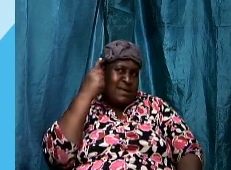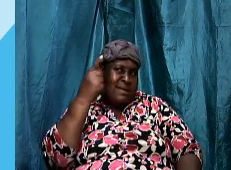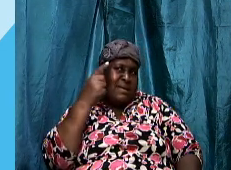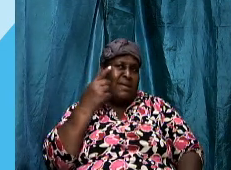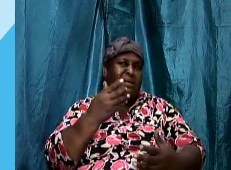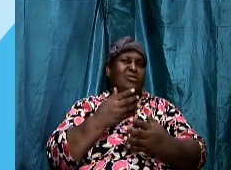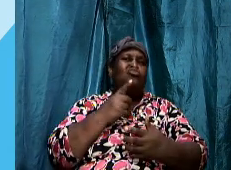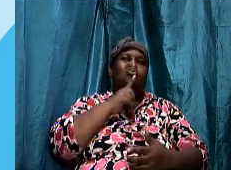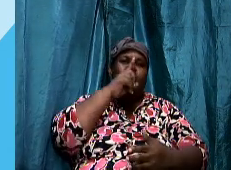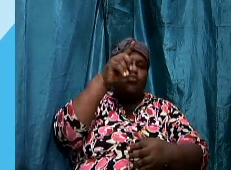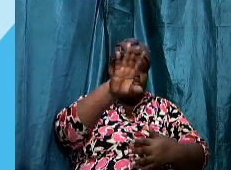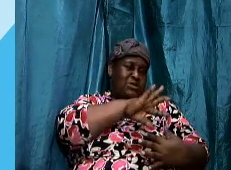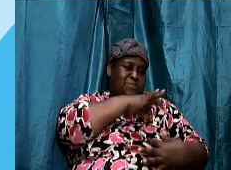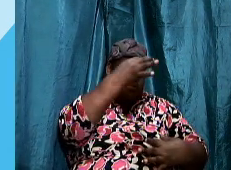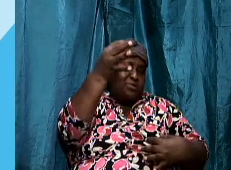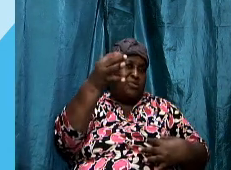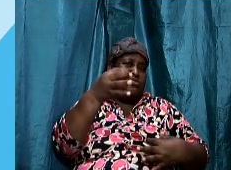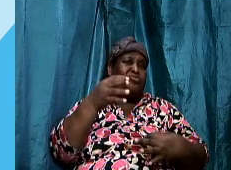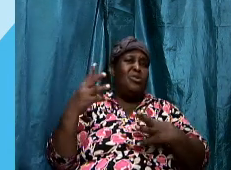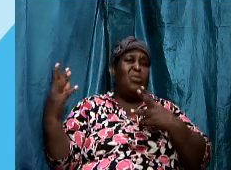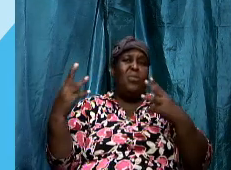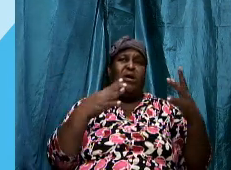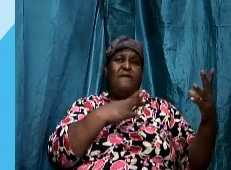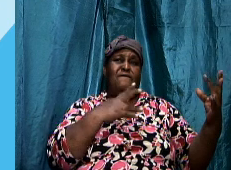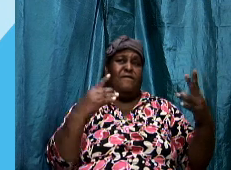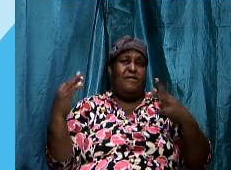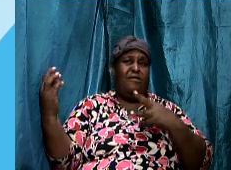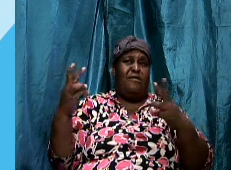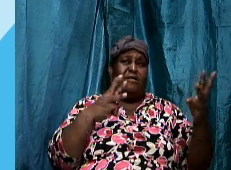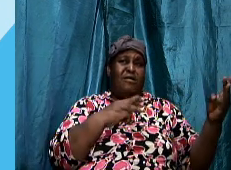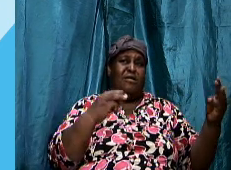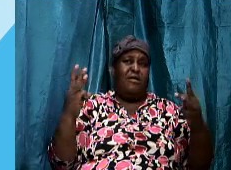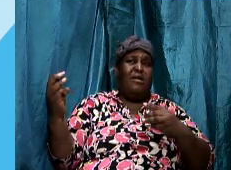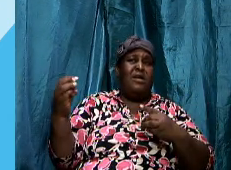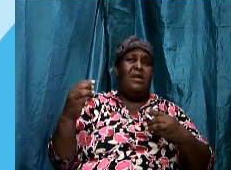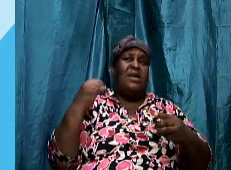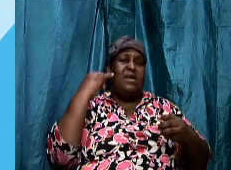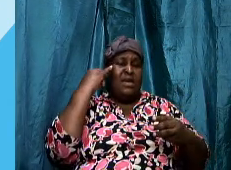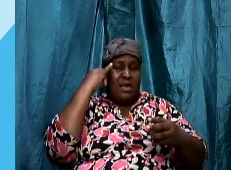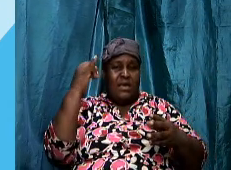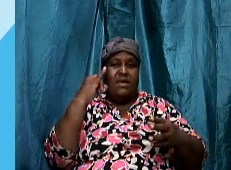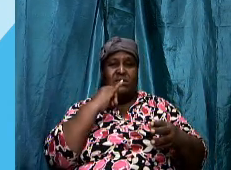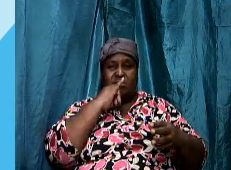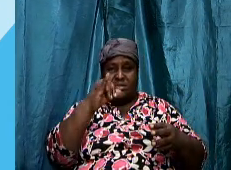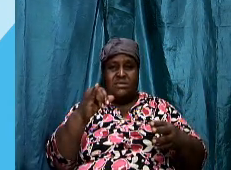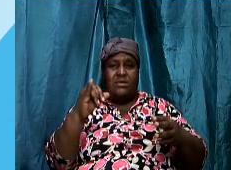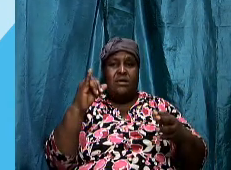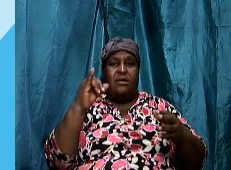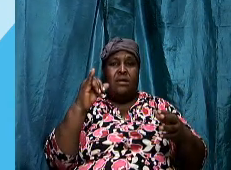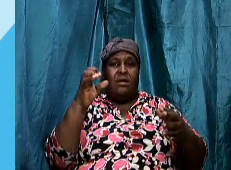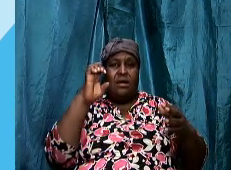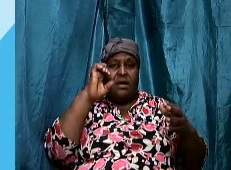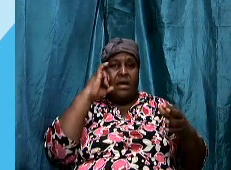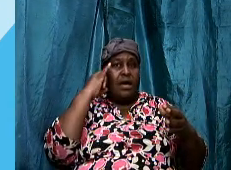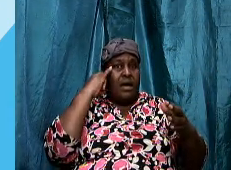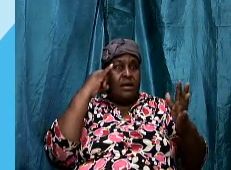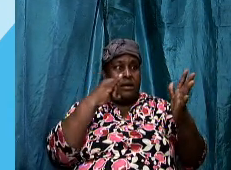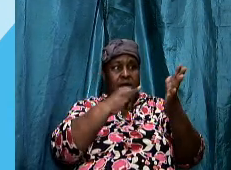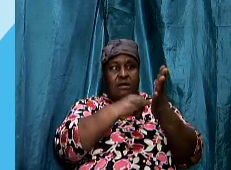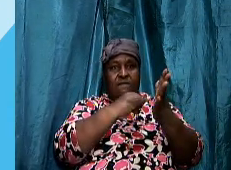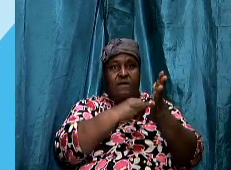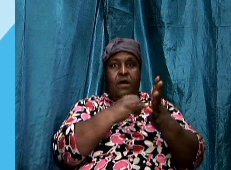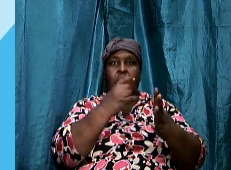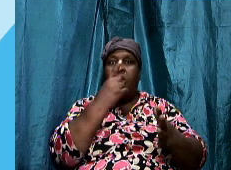warfare brothers and sisters is to identify who our battle is against and